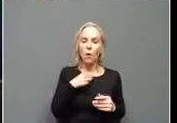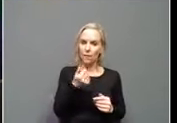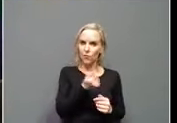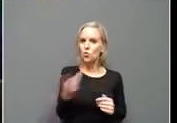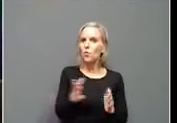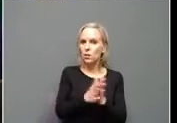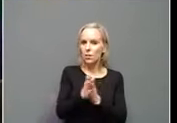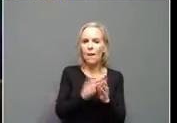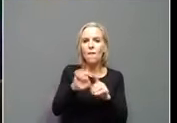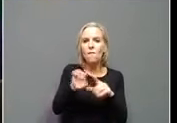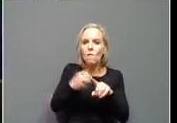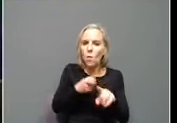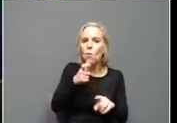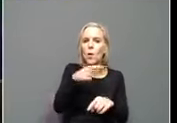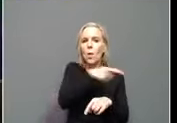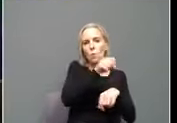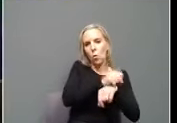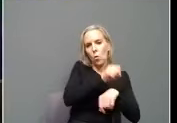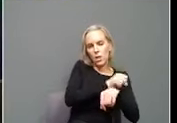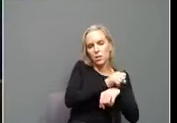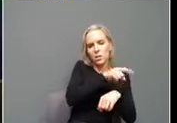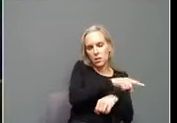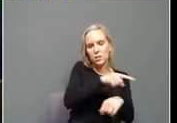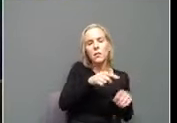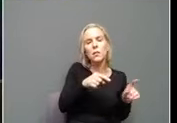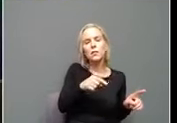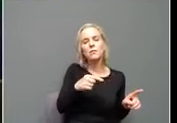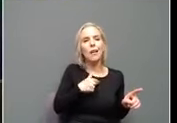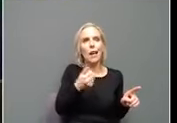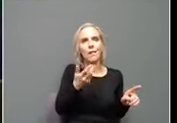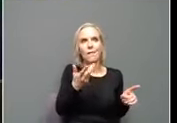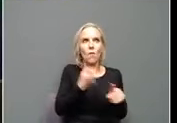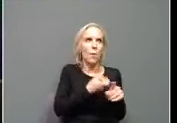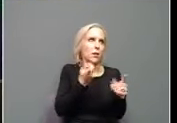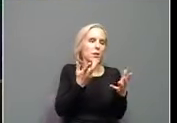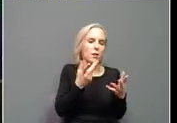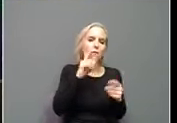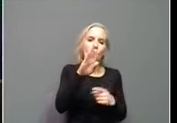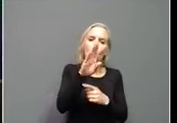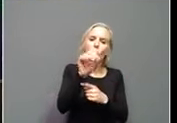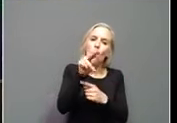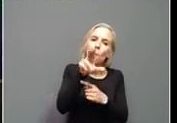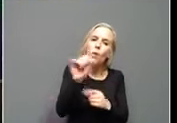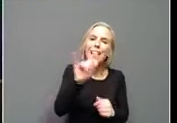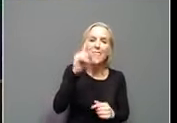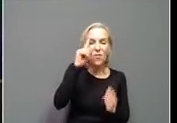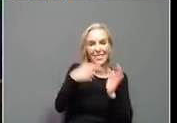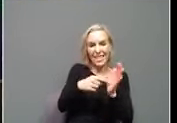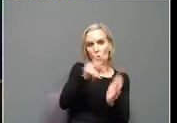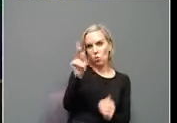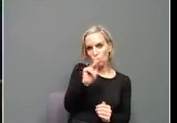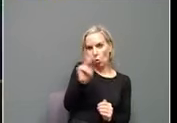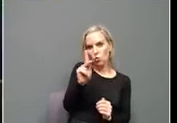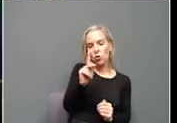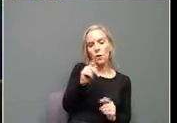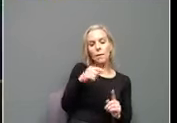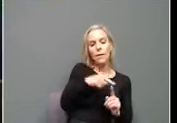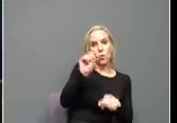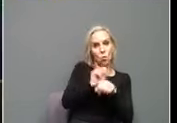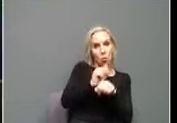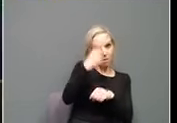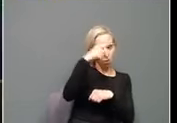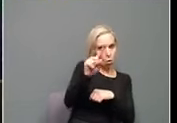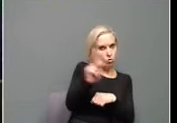employers that are out there. You have everything from a bonus that Kroger gives to its employees, uh,